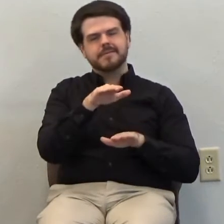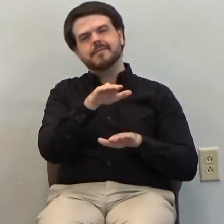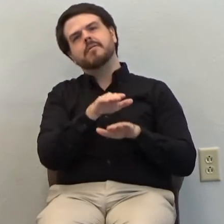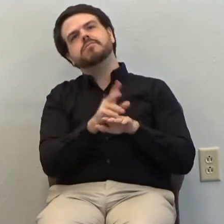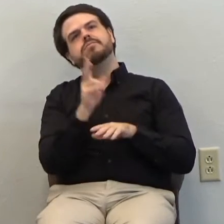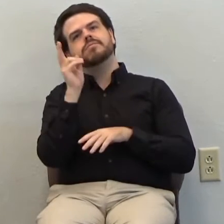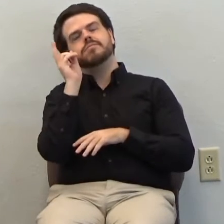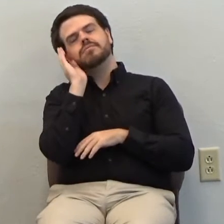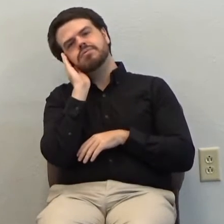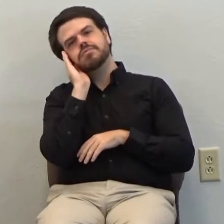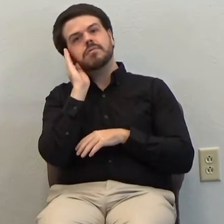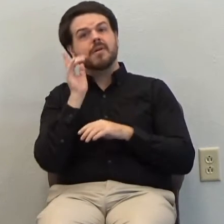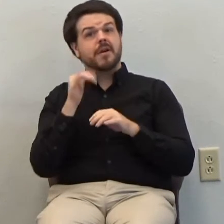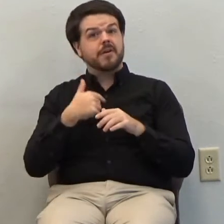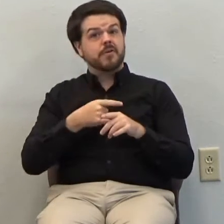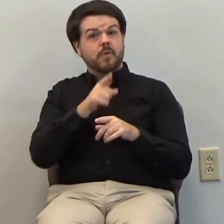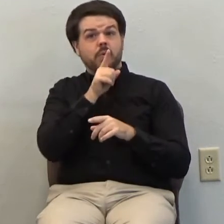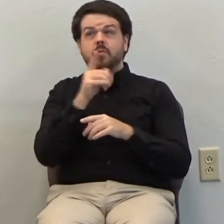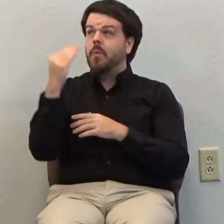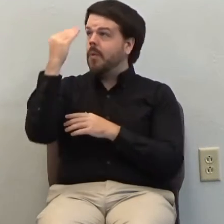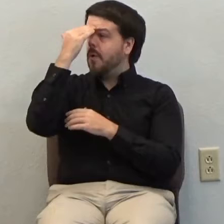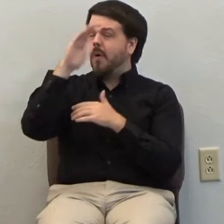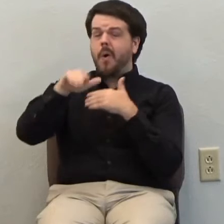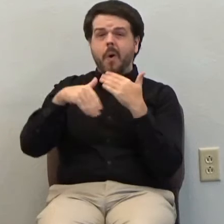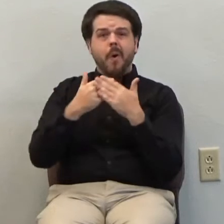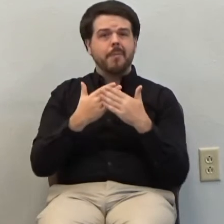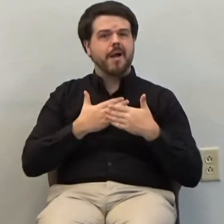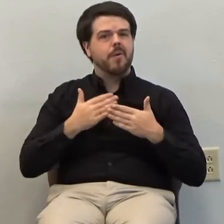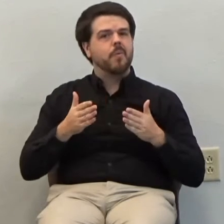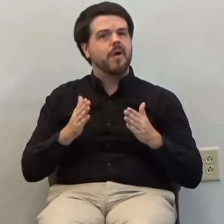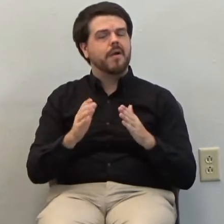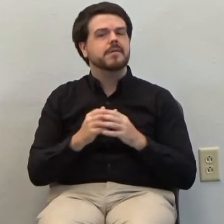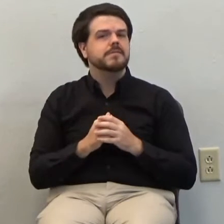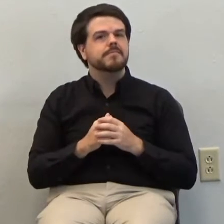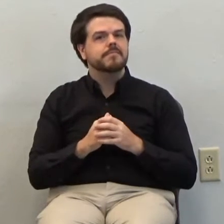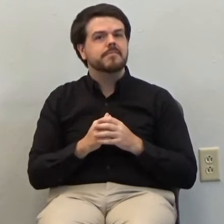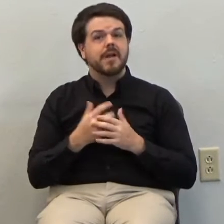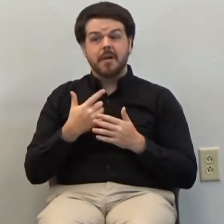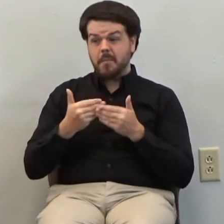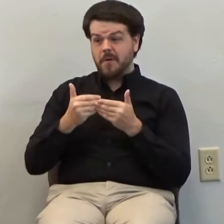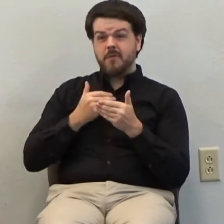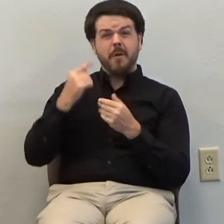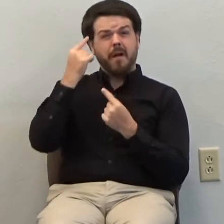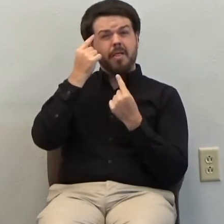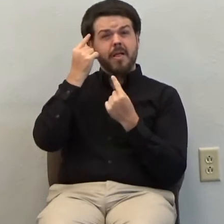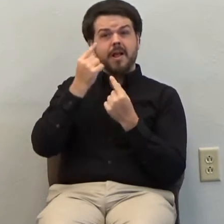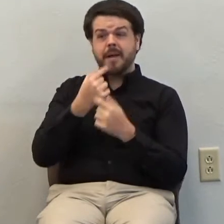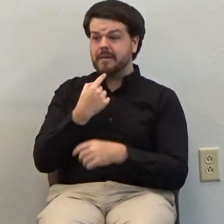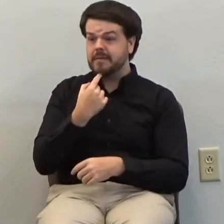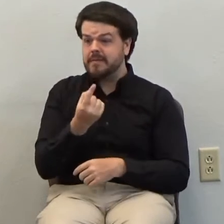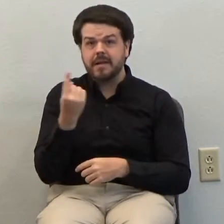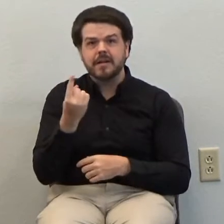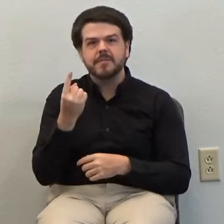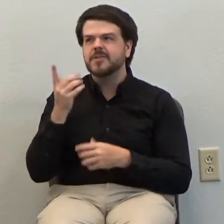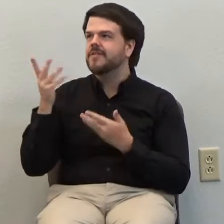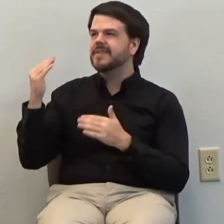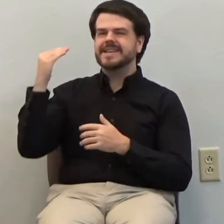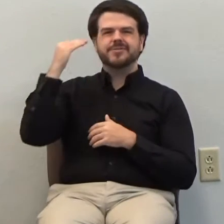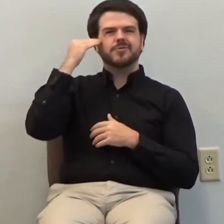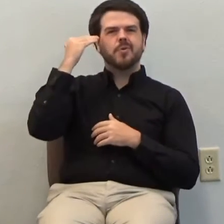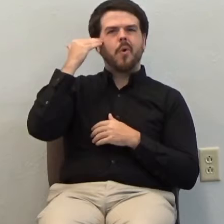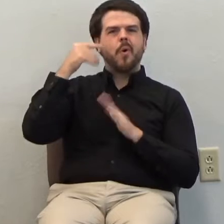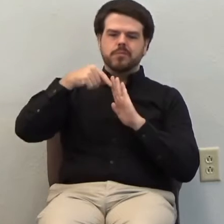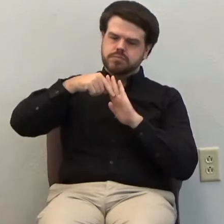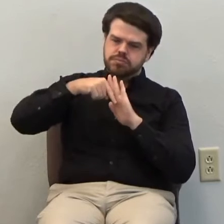with all my ways. Before a word is on my tongue, you, Lord, know it entirely.